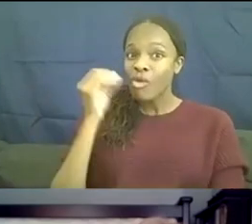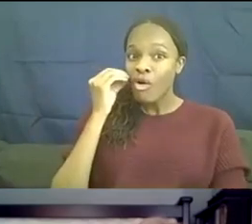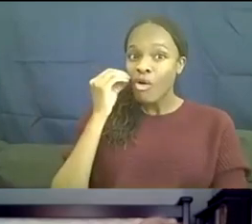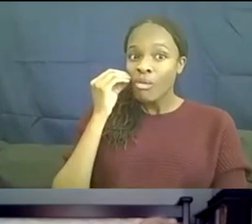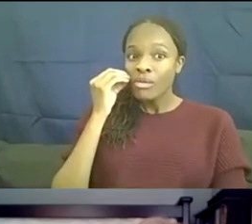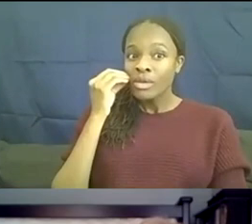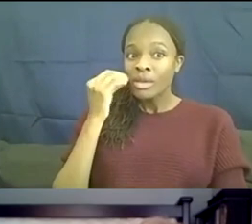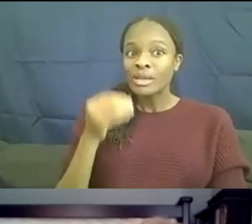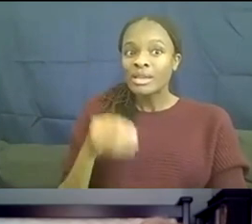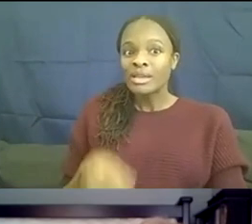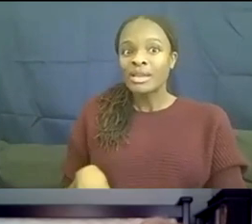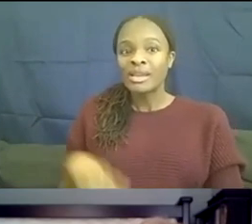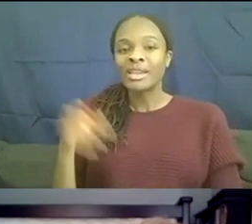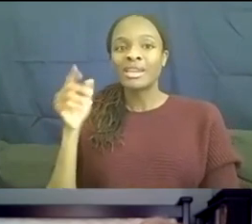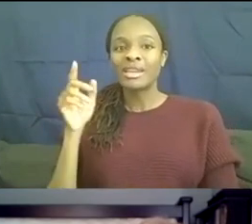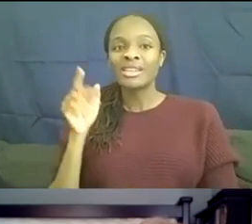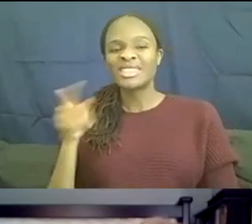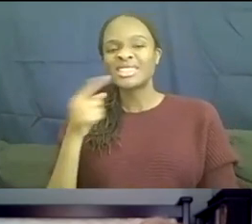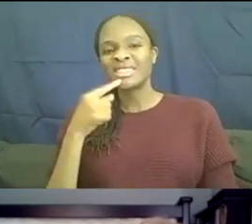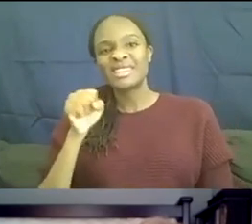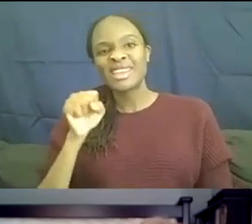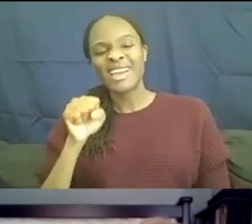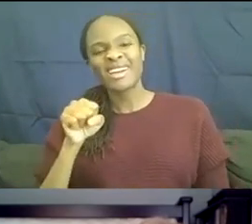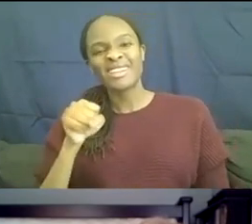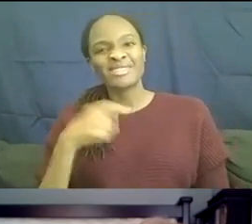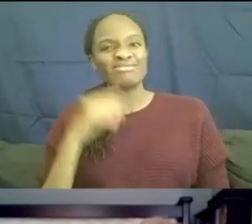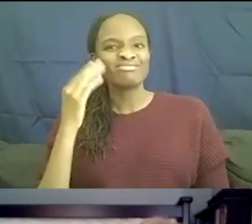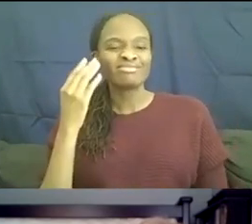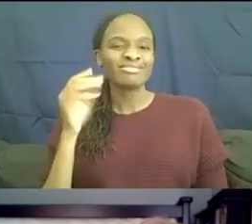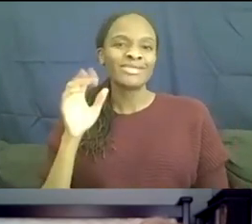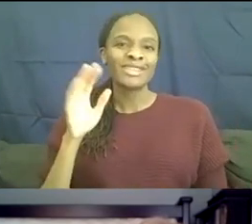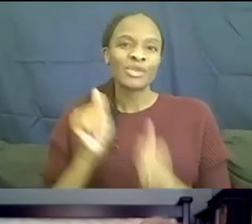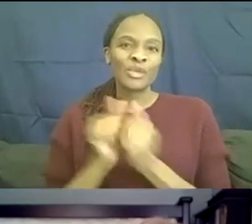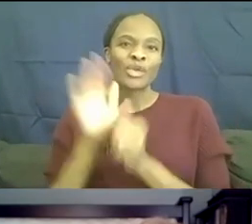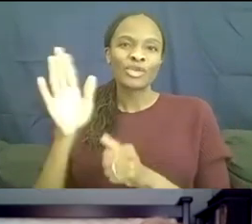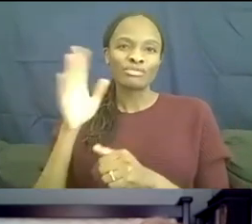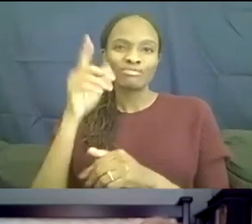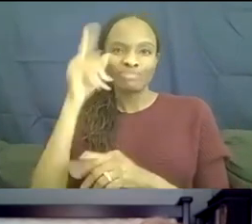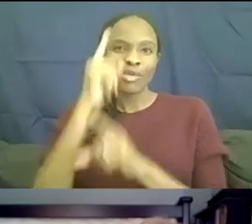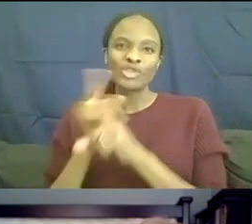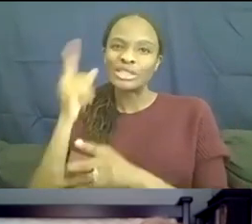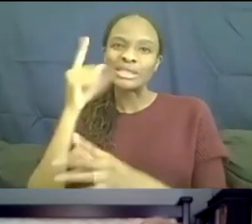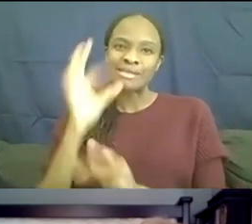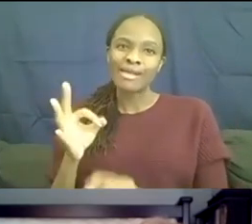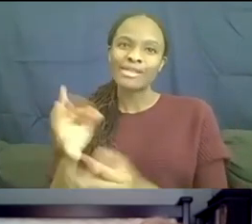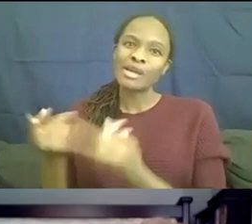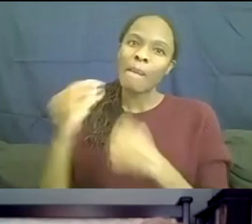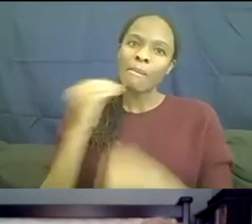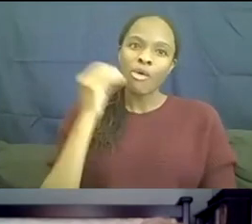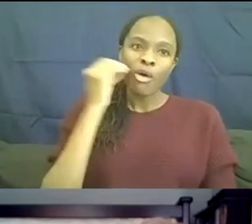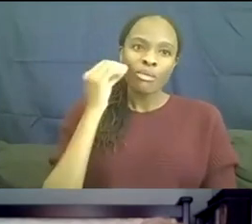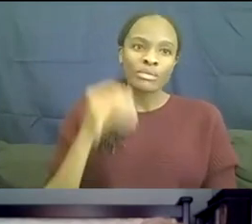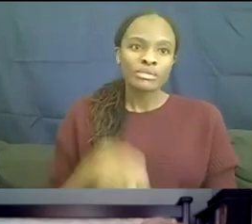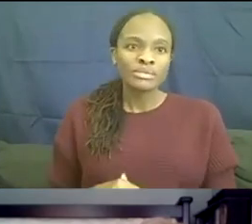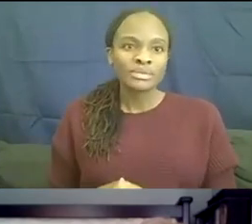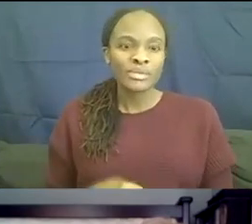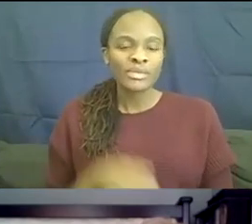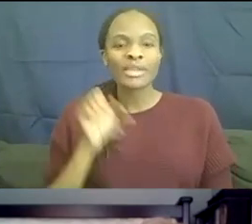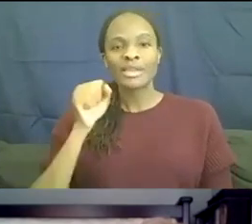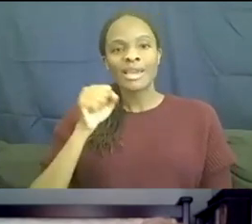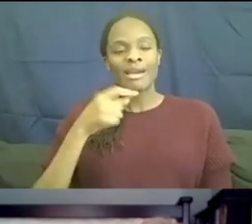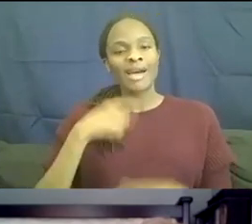her brother said, I would do the same thing. So she decided to come home. And Rachel, Rachel,